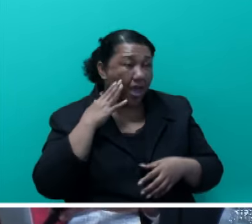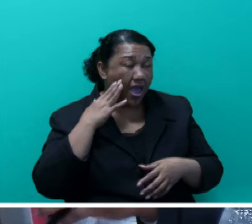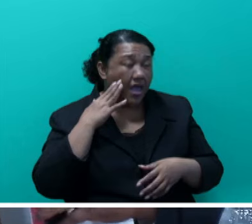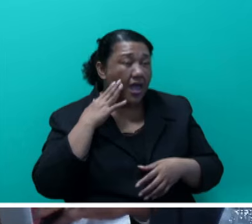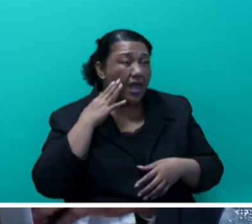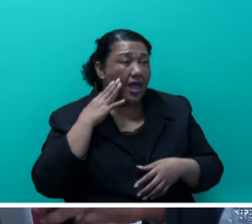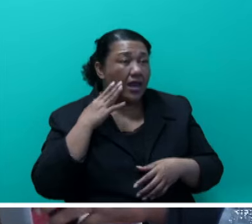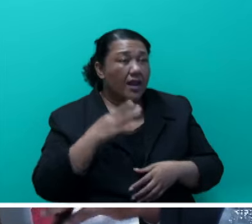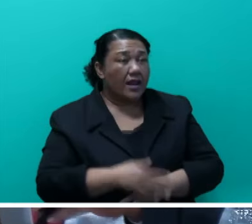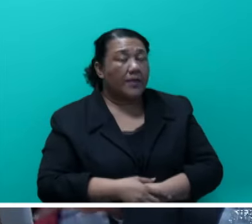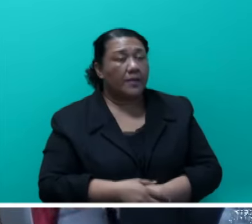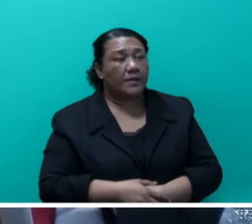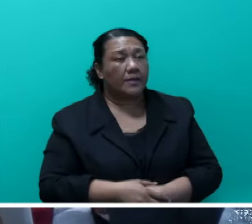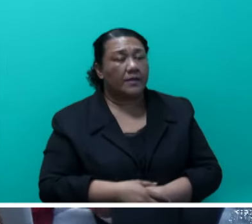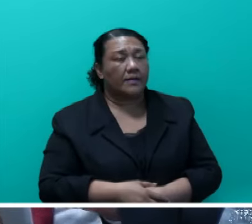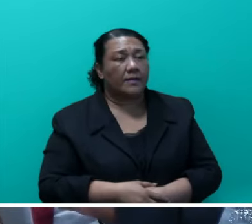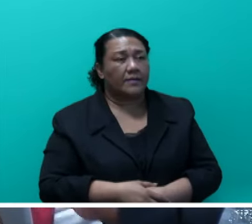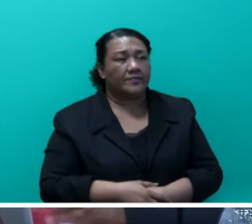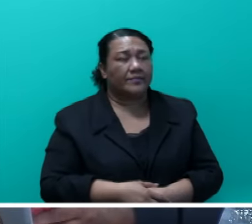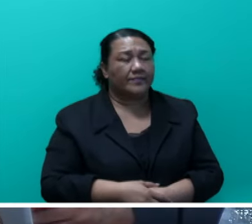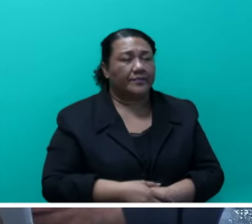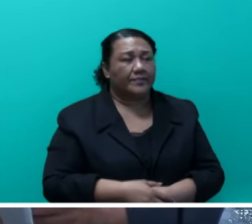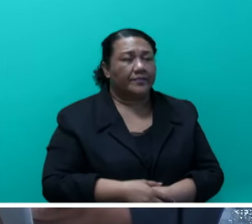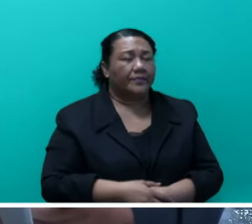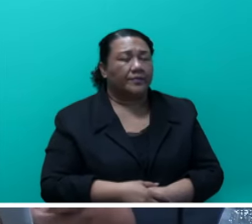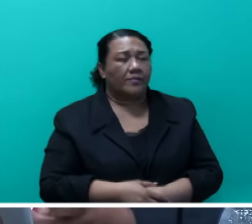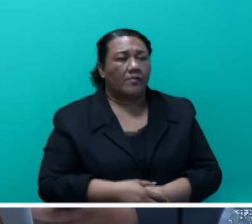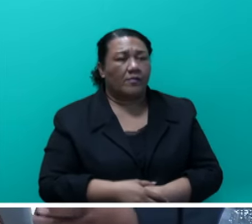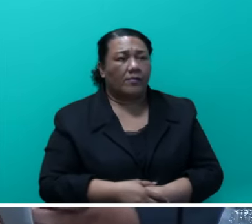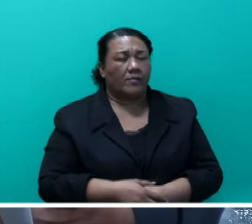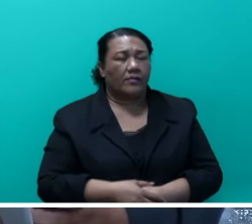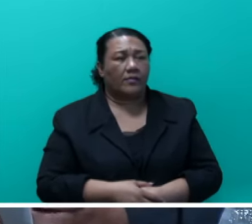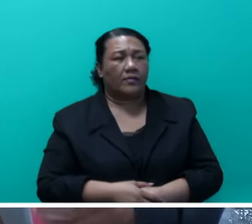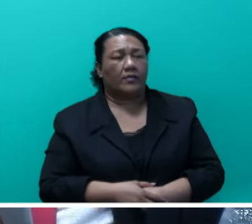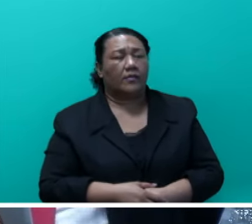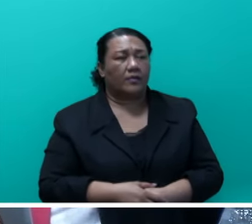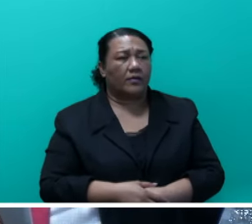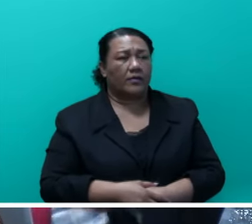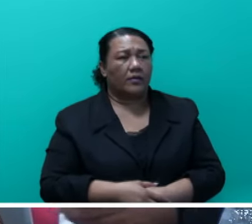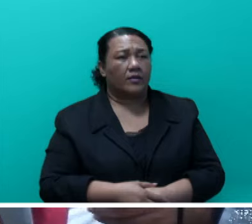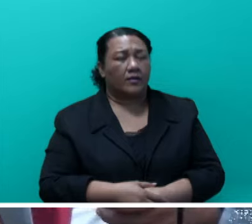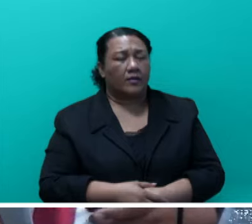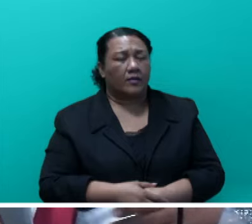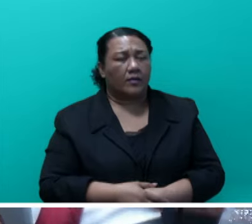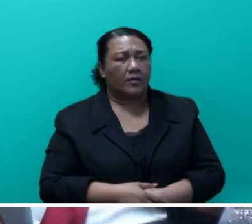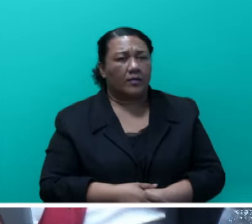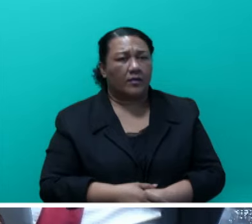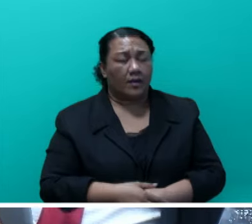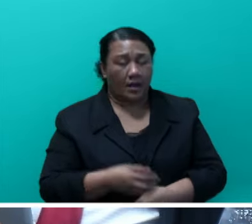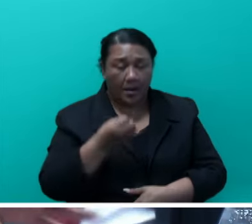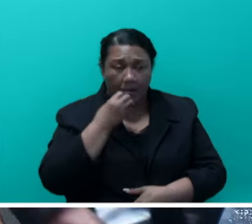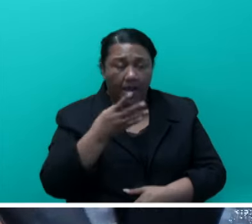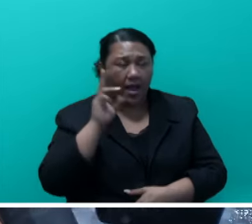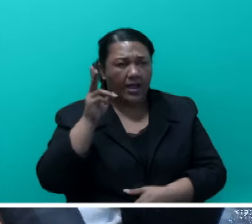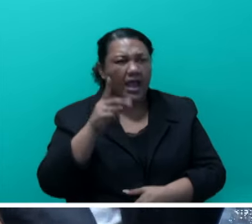if I might just steal one of the statements earlier on, made by the Honorable Premier